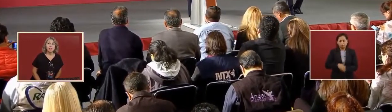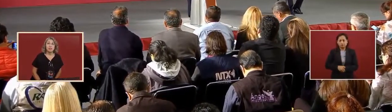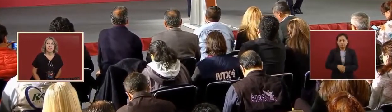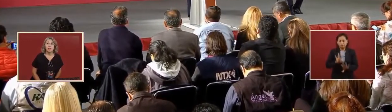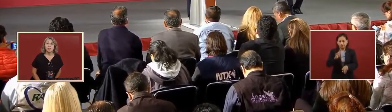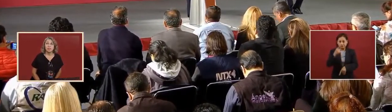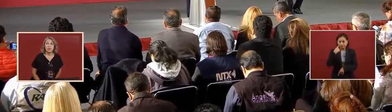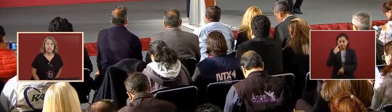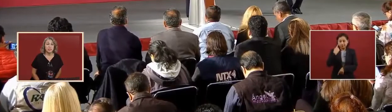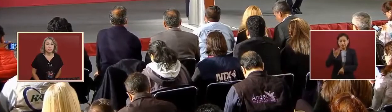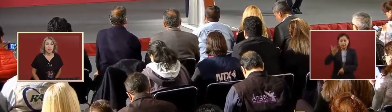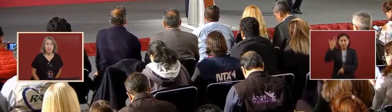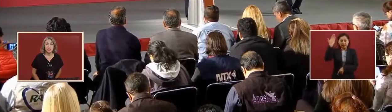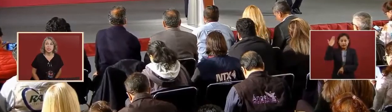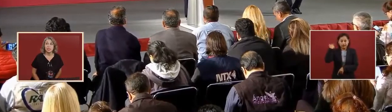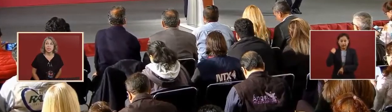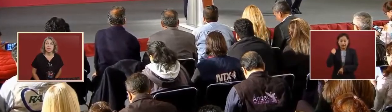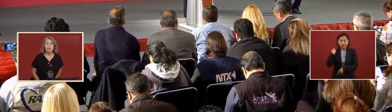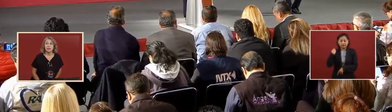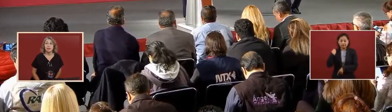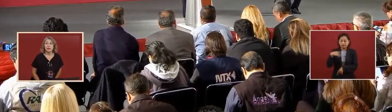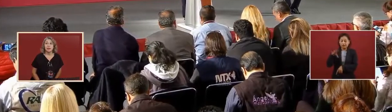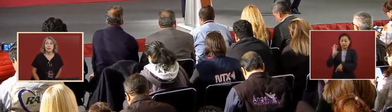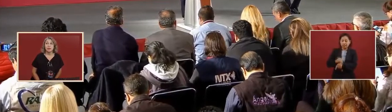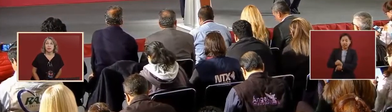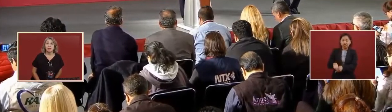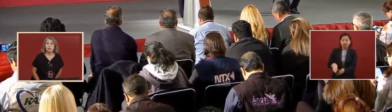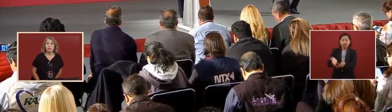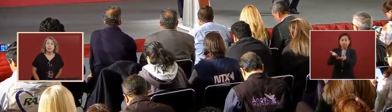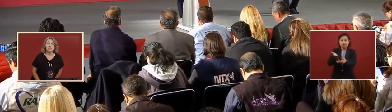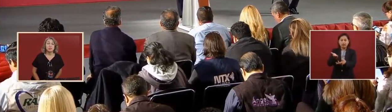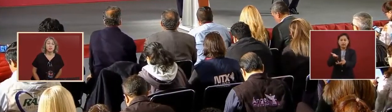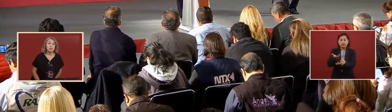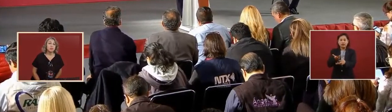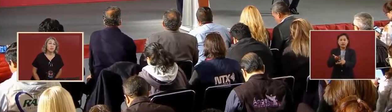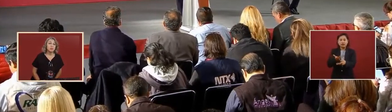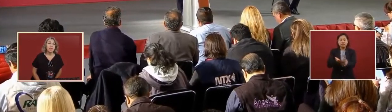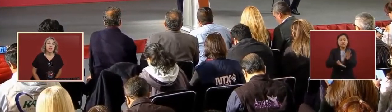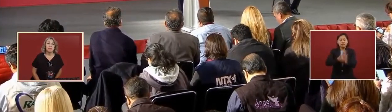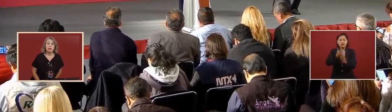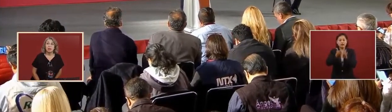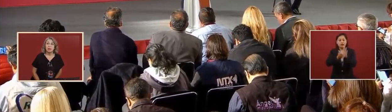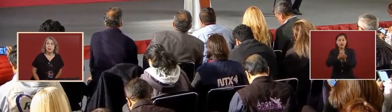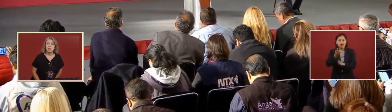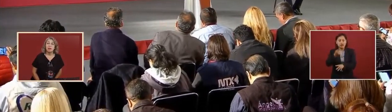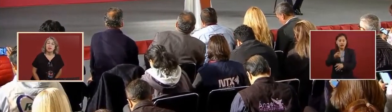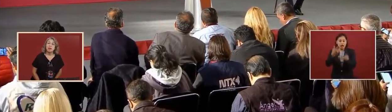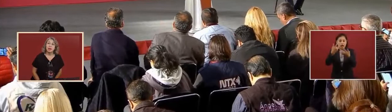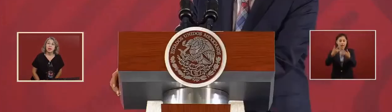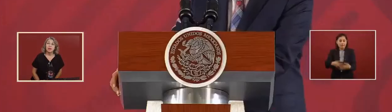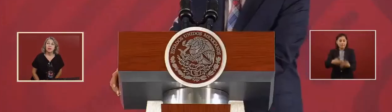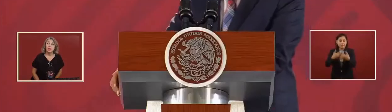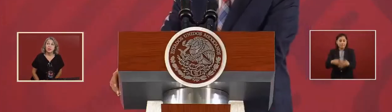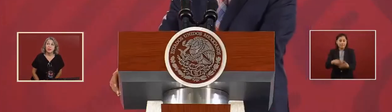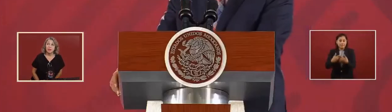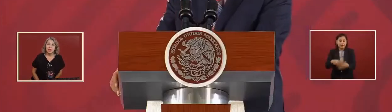to produce beer in Mexicali.